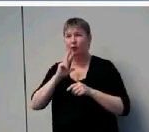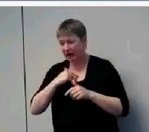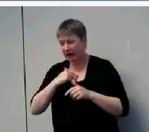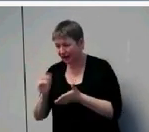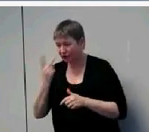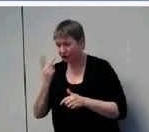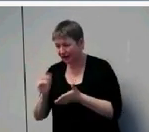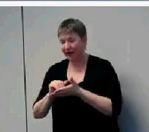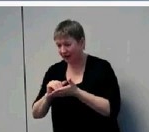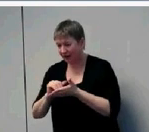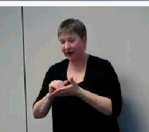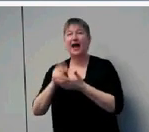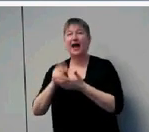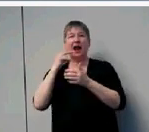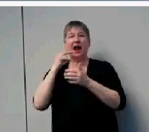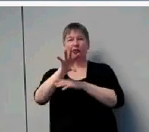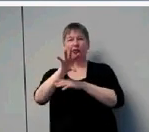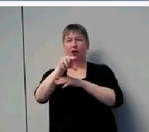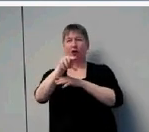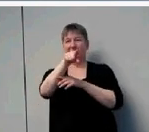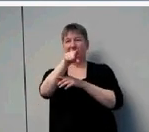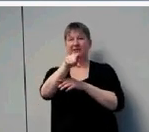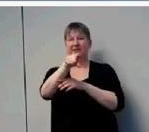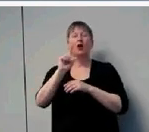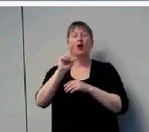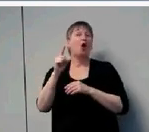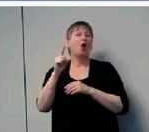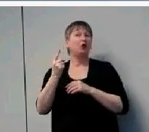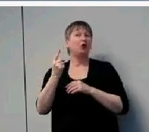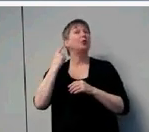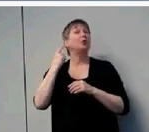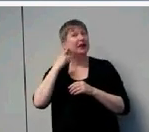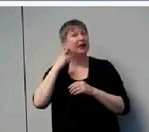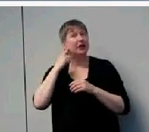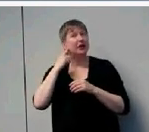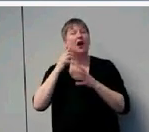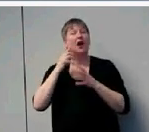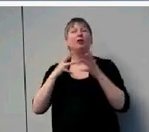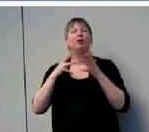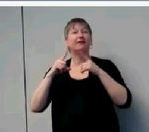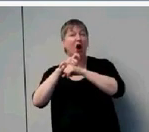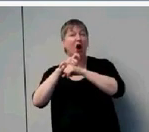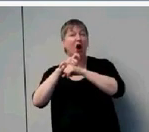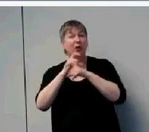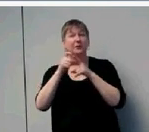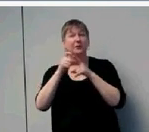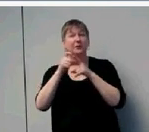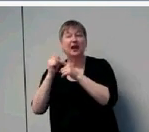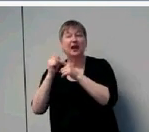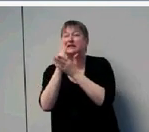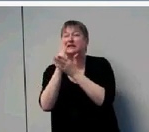and I got this video. All you're going to hear is a lot of complex jargon and a few true words.